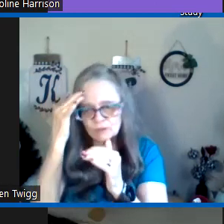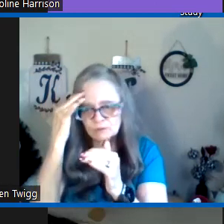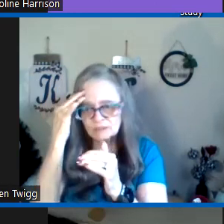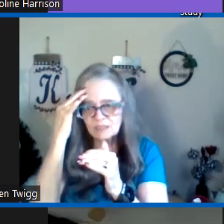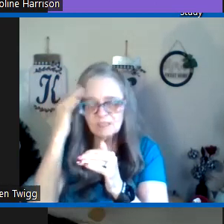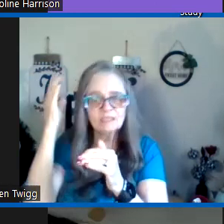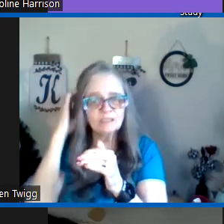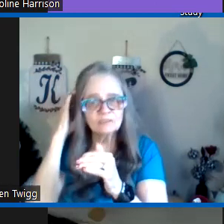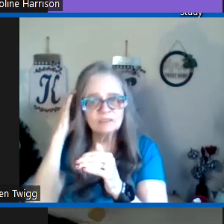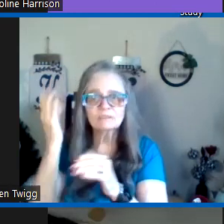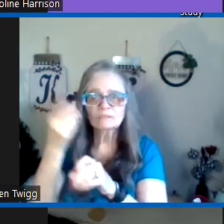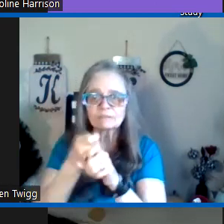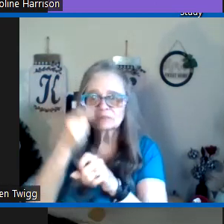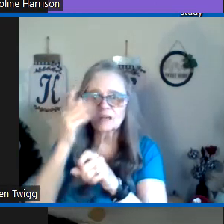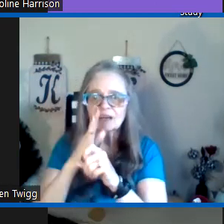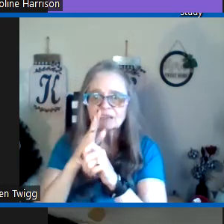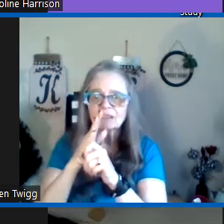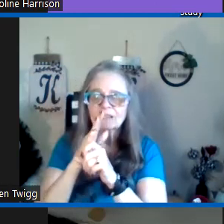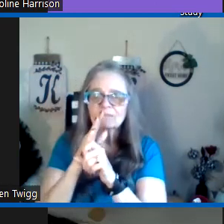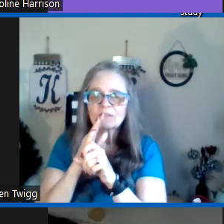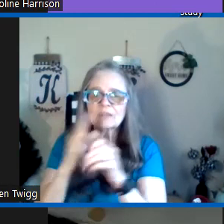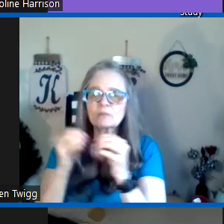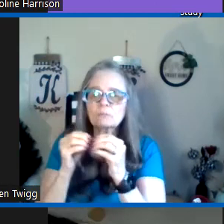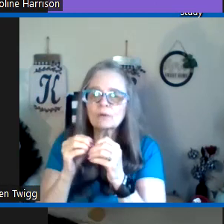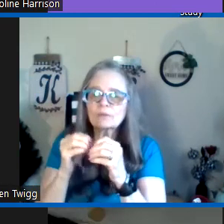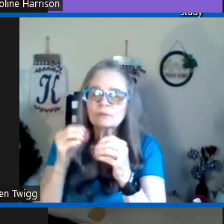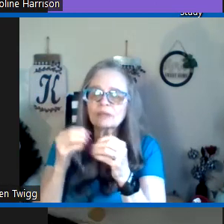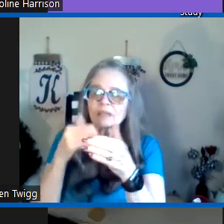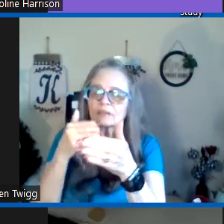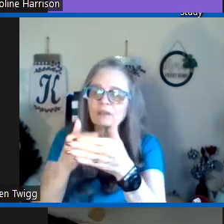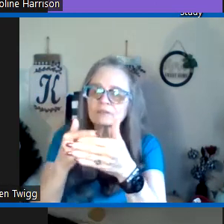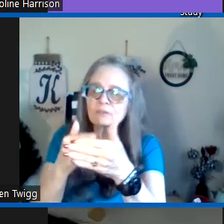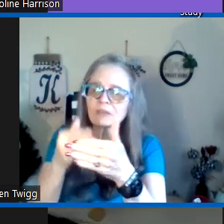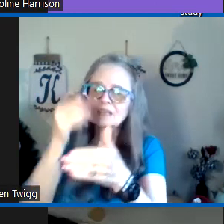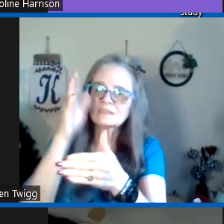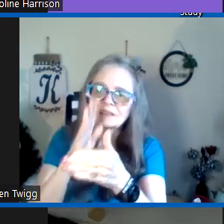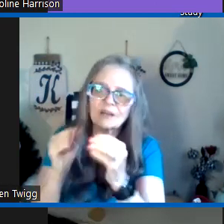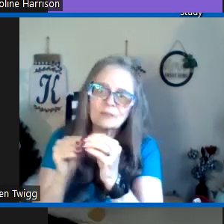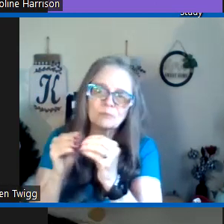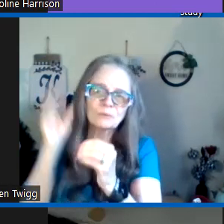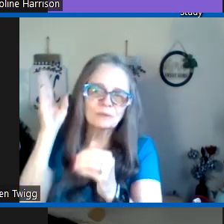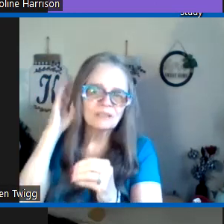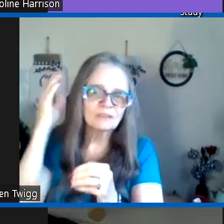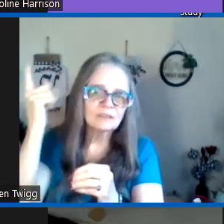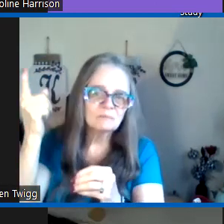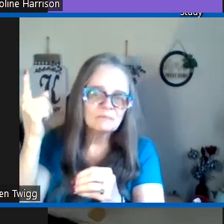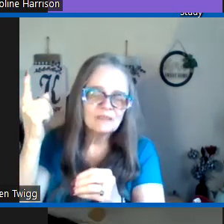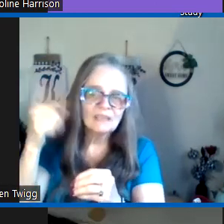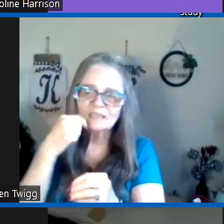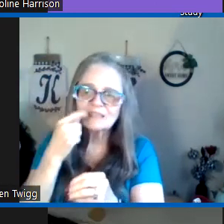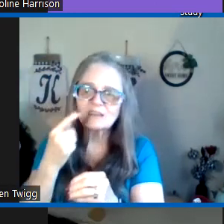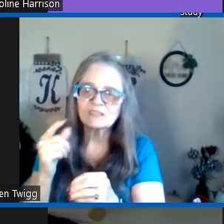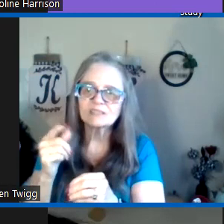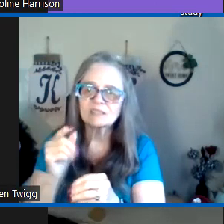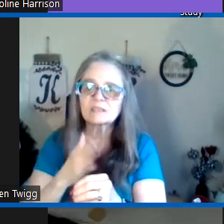knowing hearing from God and the more that we get the closer we get to God the more we hear him